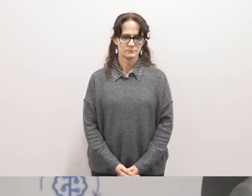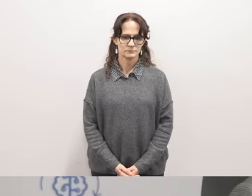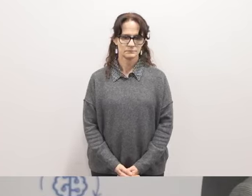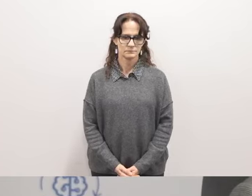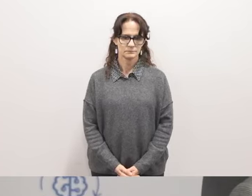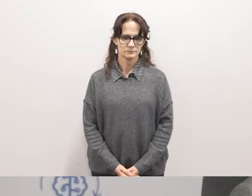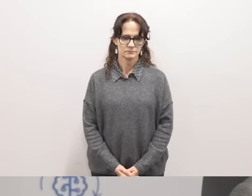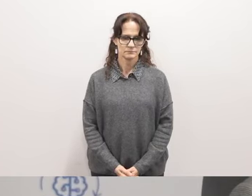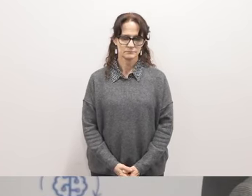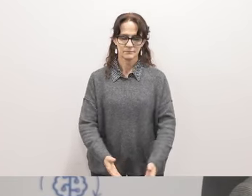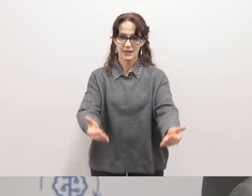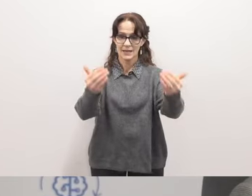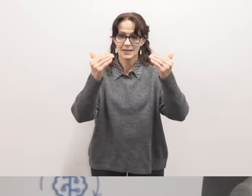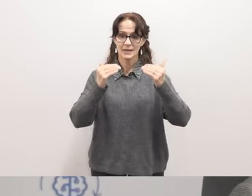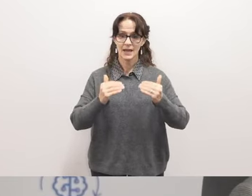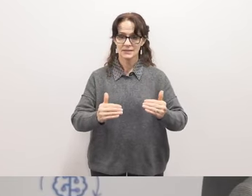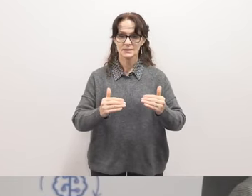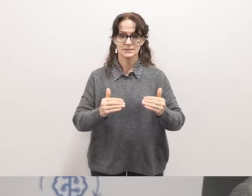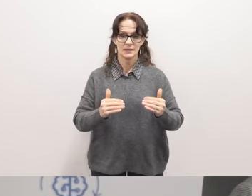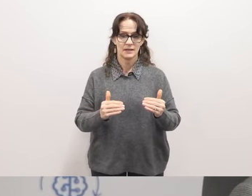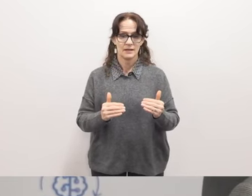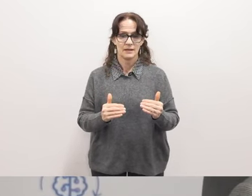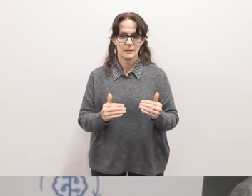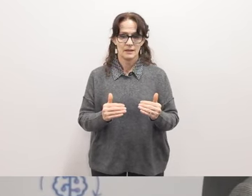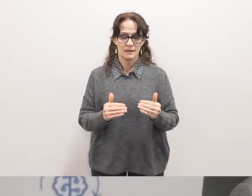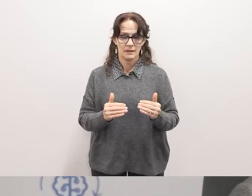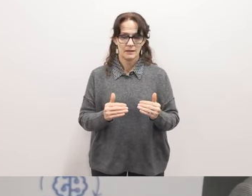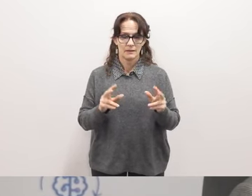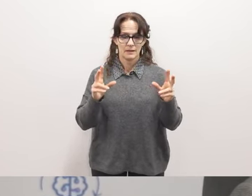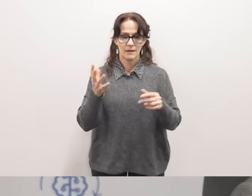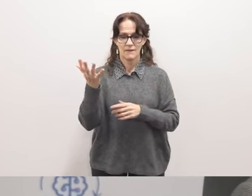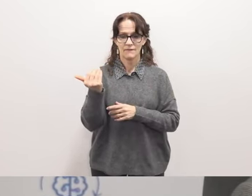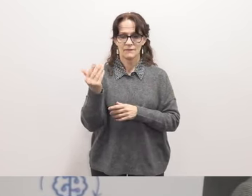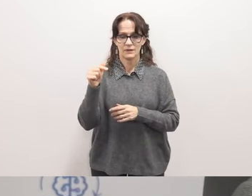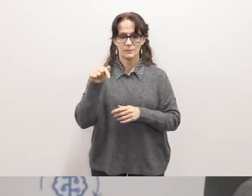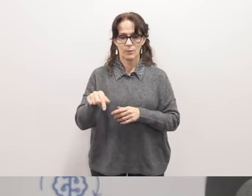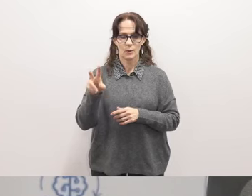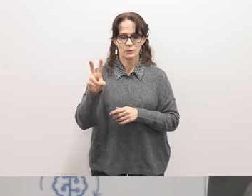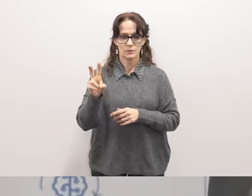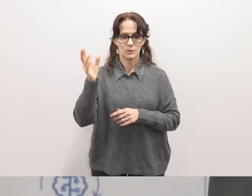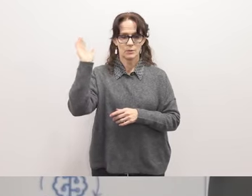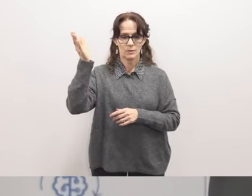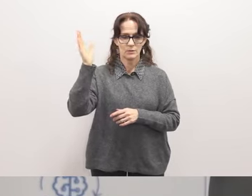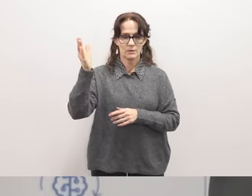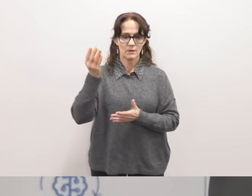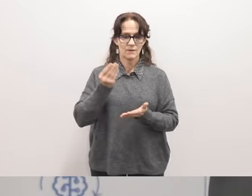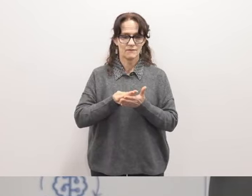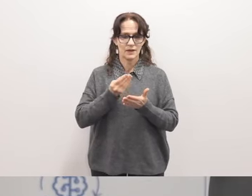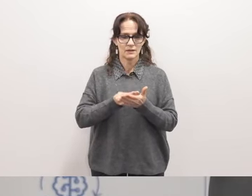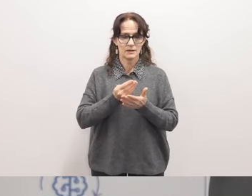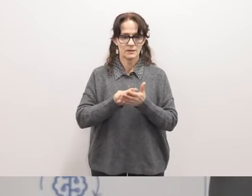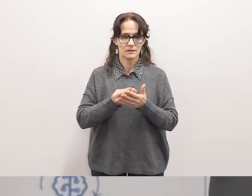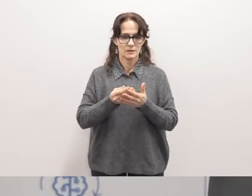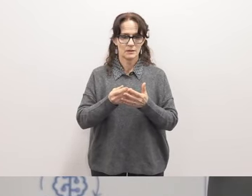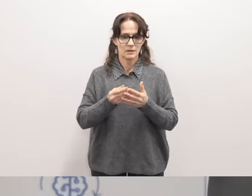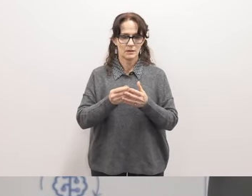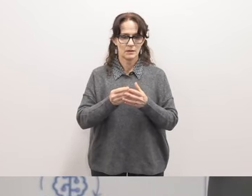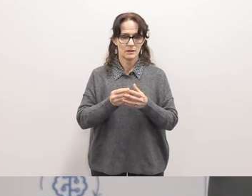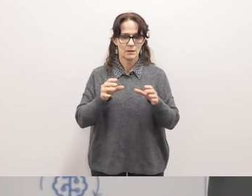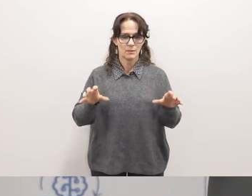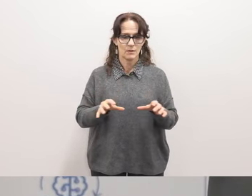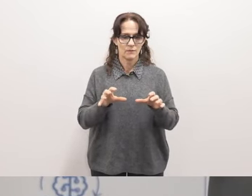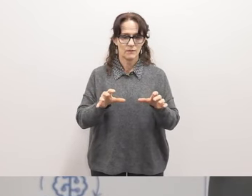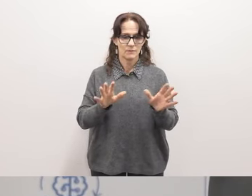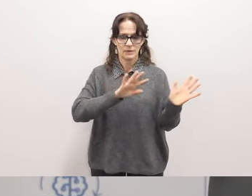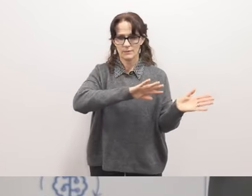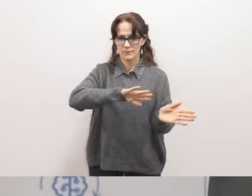okay next we have um item 15.2 presentation of financial and performance that